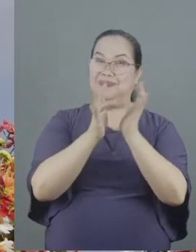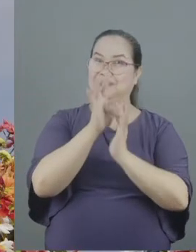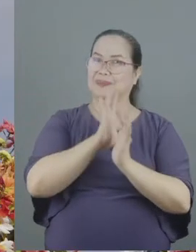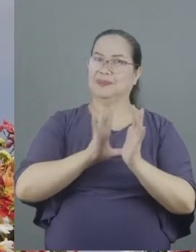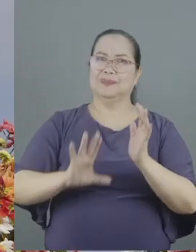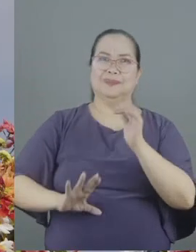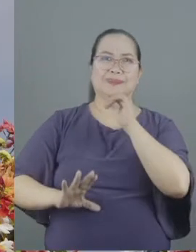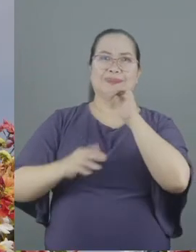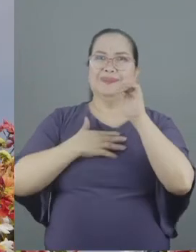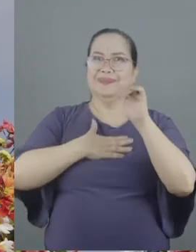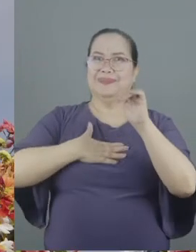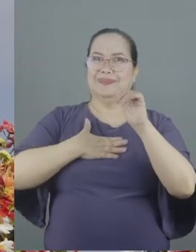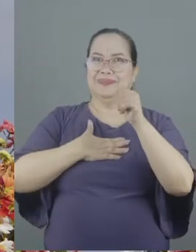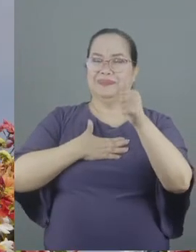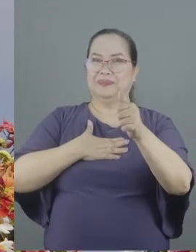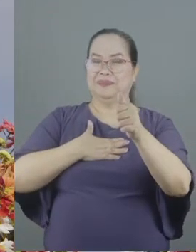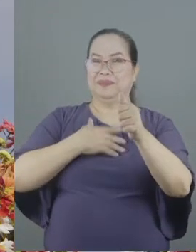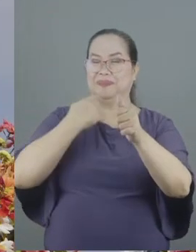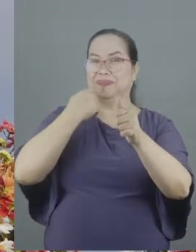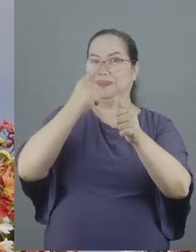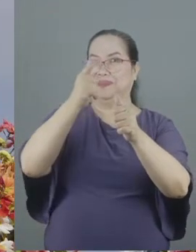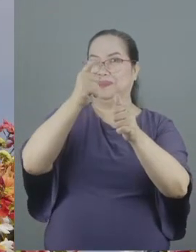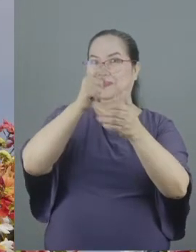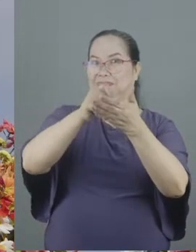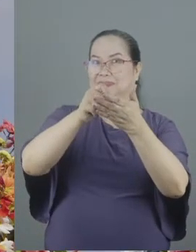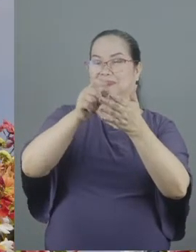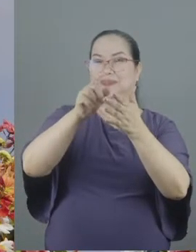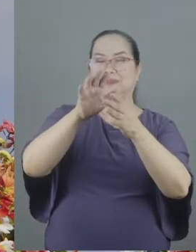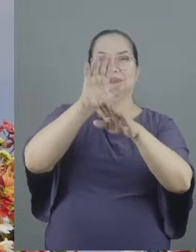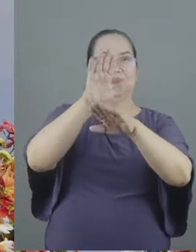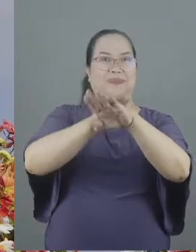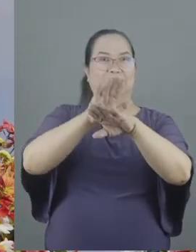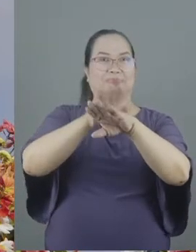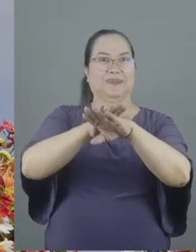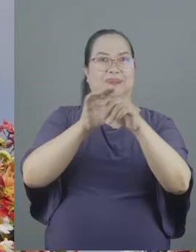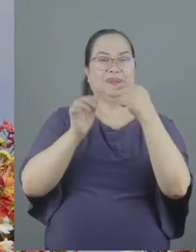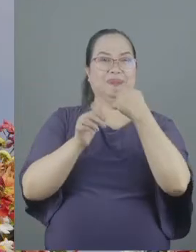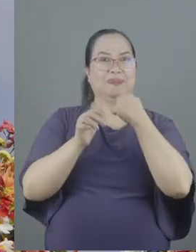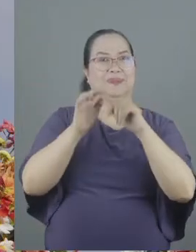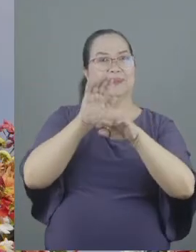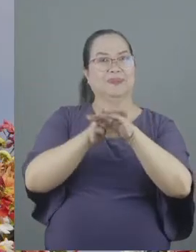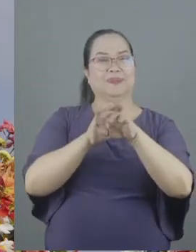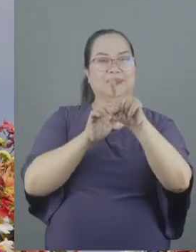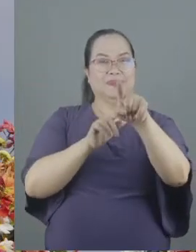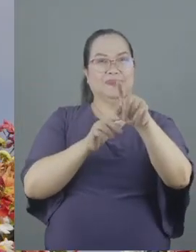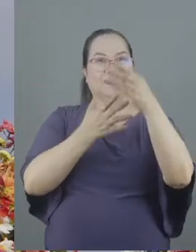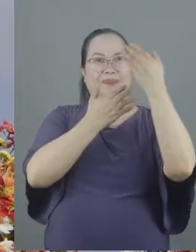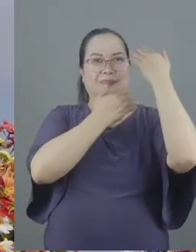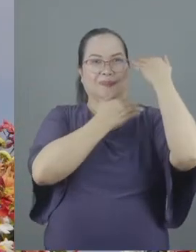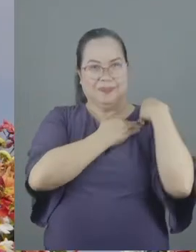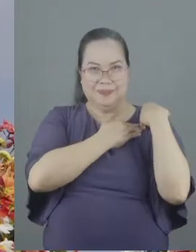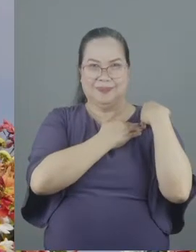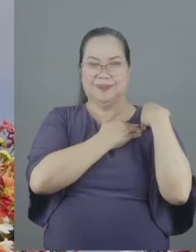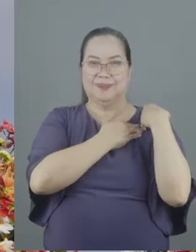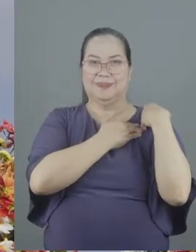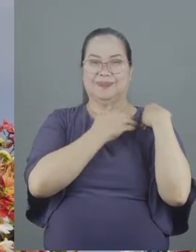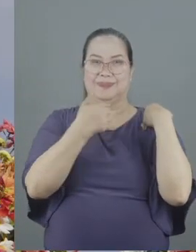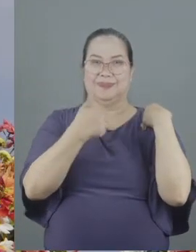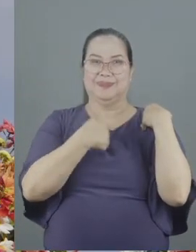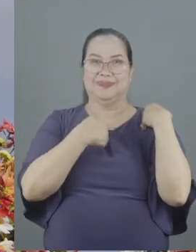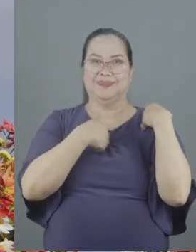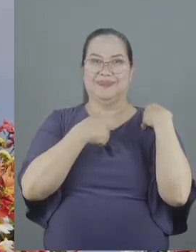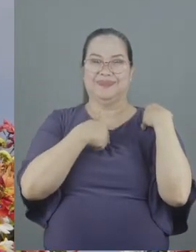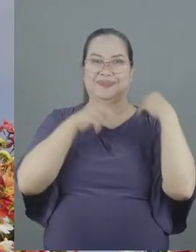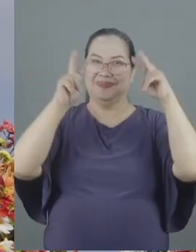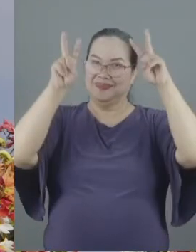not please himself but as it is written the reproaches of those who reproached you fell on me that's a quotation